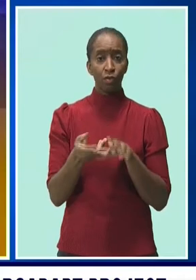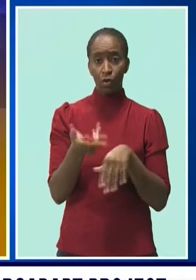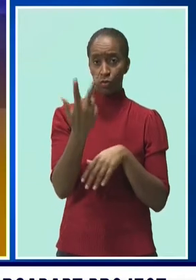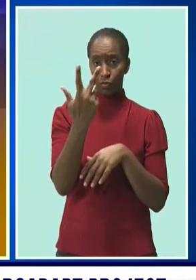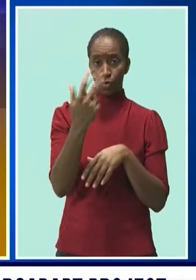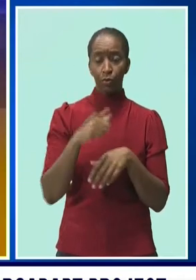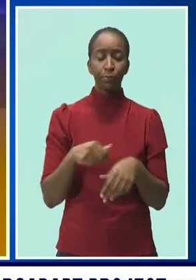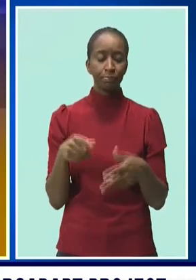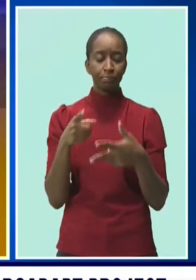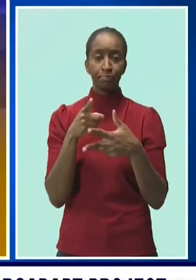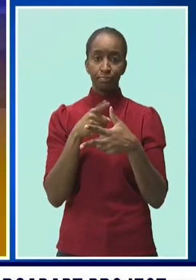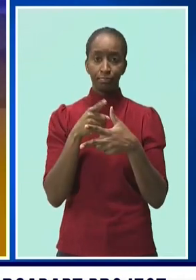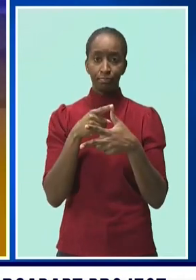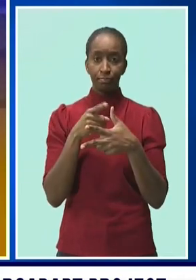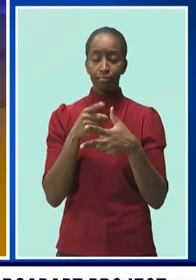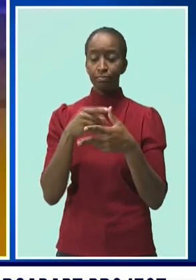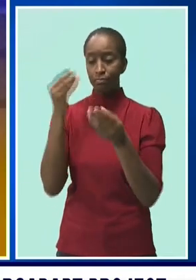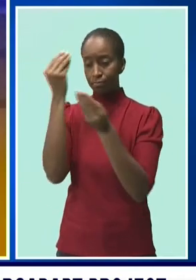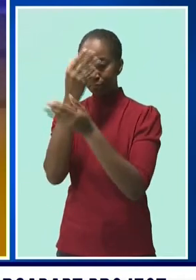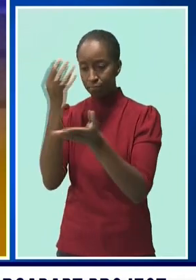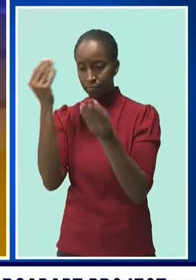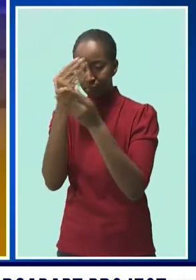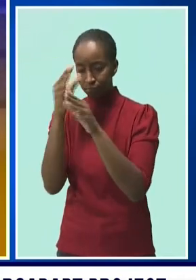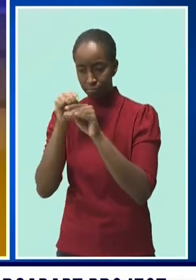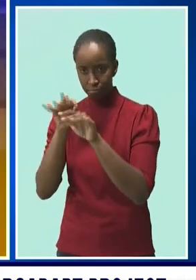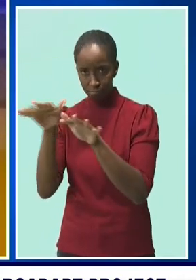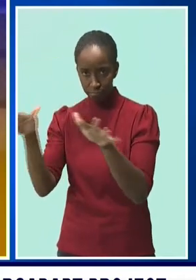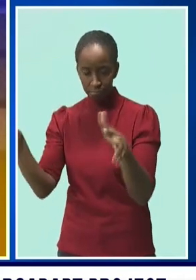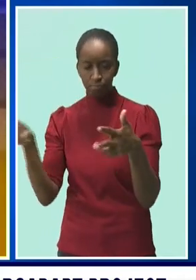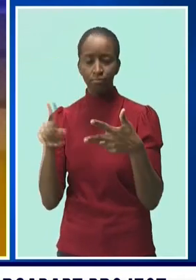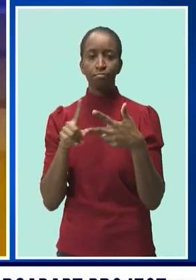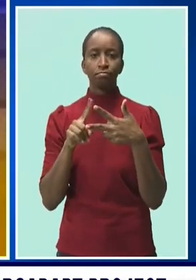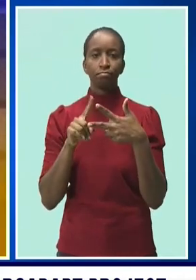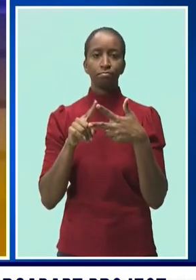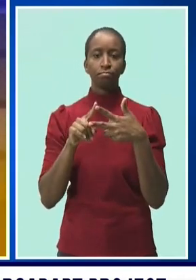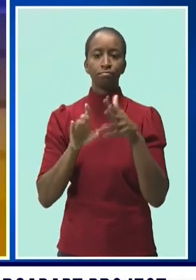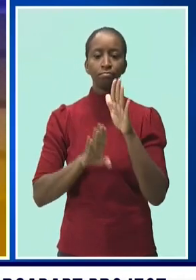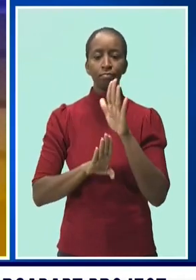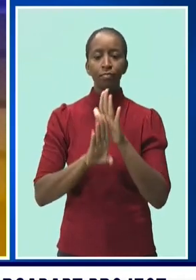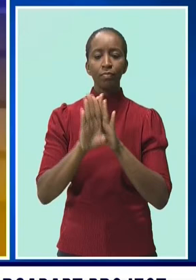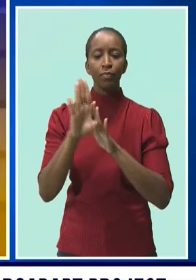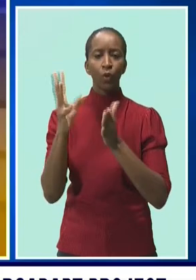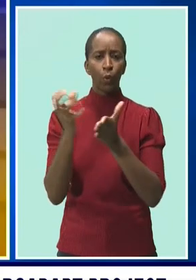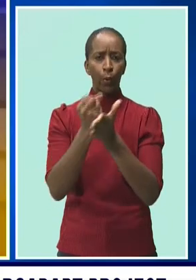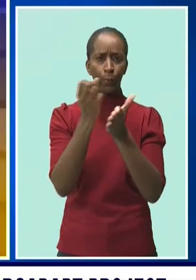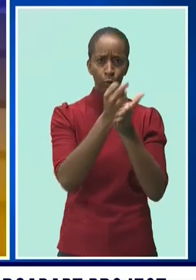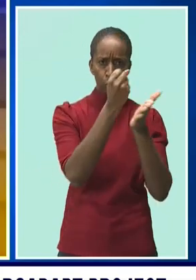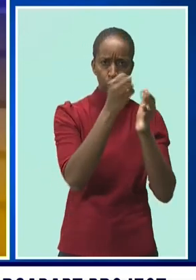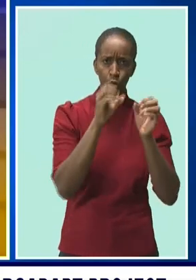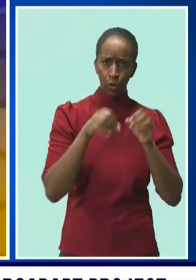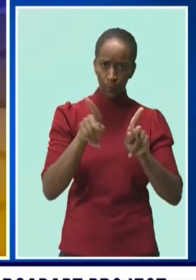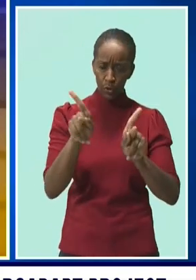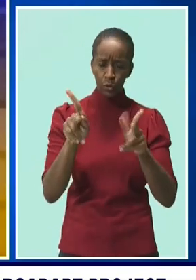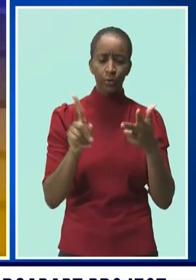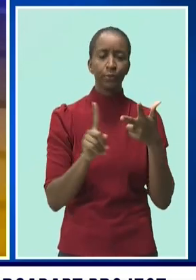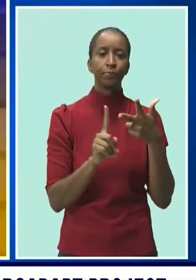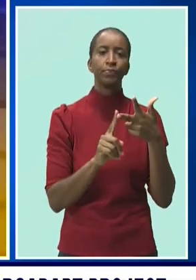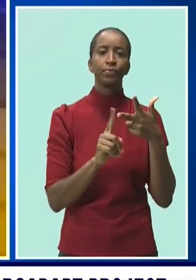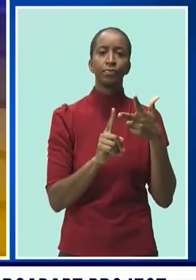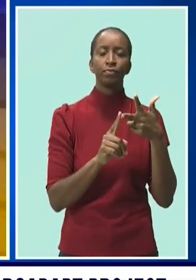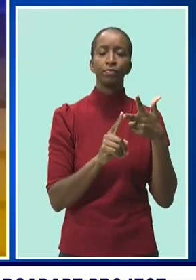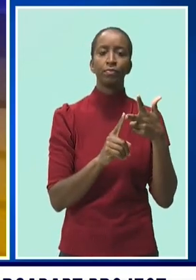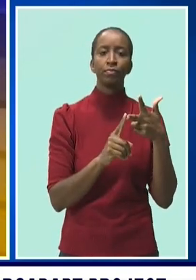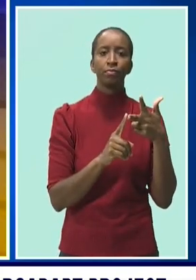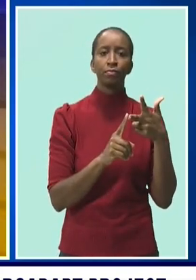focuses on the mobilization of knowledge. Component two, the development of capacity. And component three, on